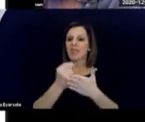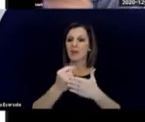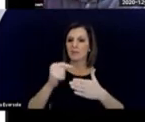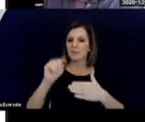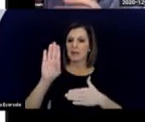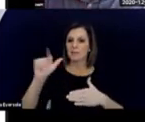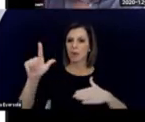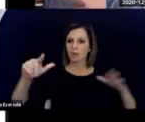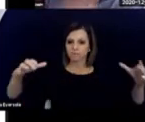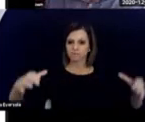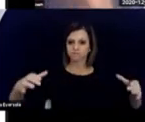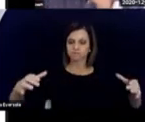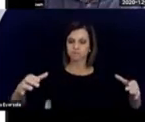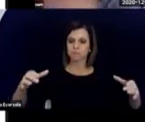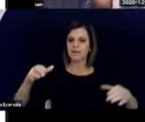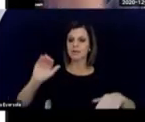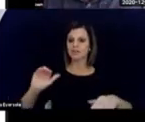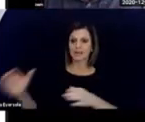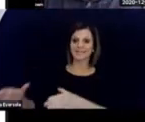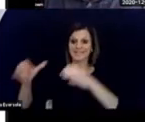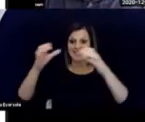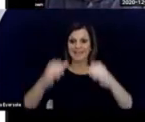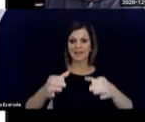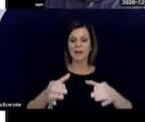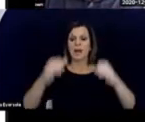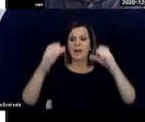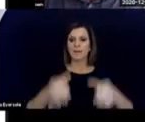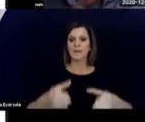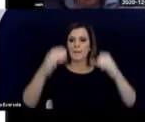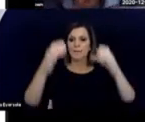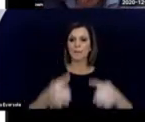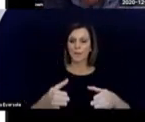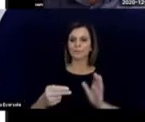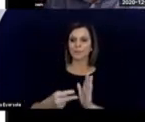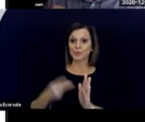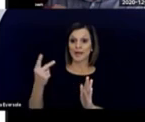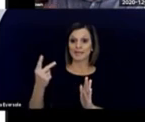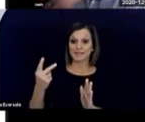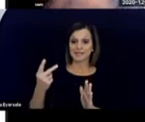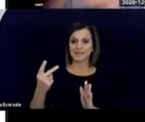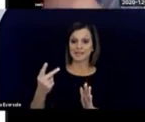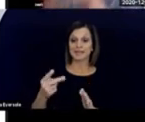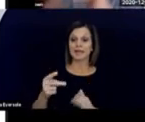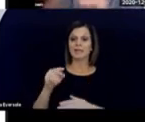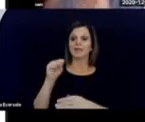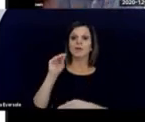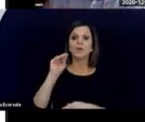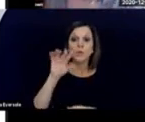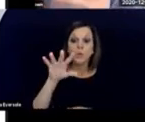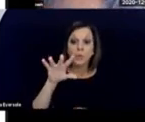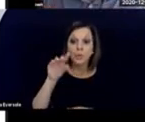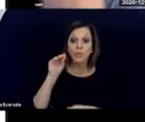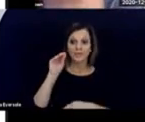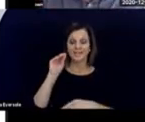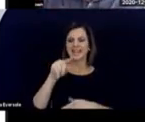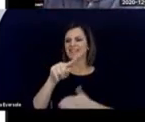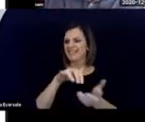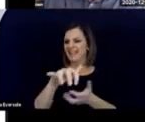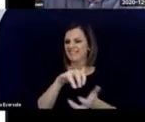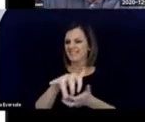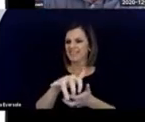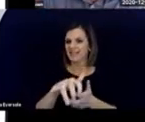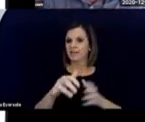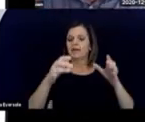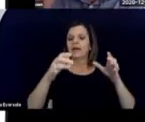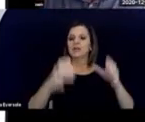ball. Bouncing them twice, boom, boom, and then blowing in their face, and they laugh. And you bounce